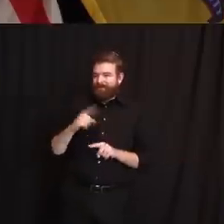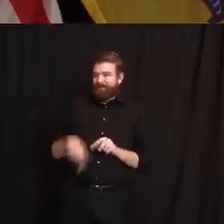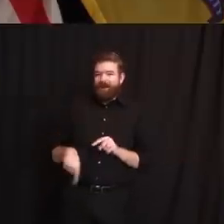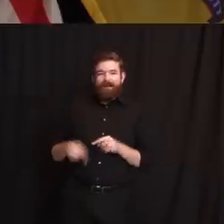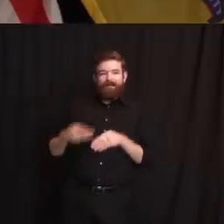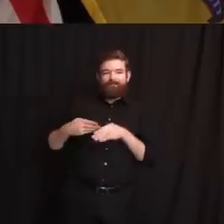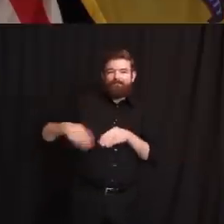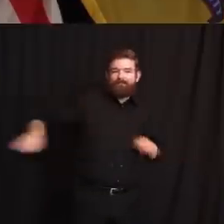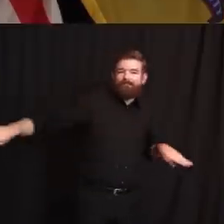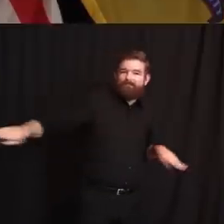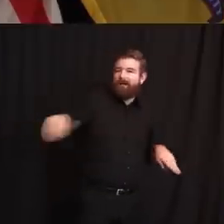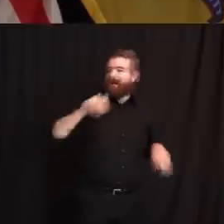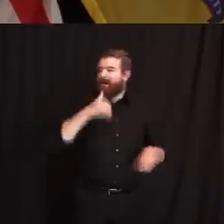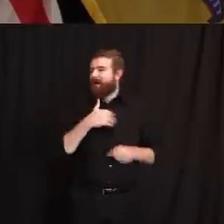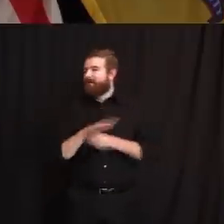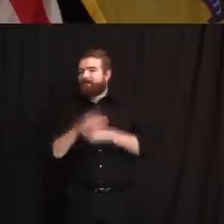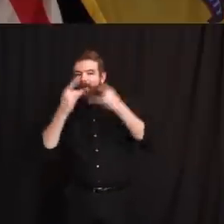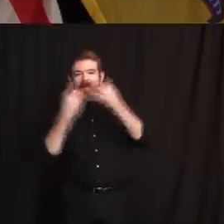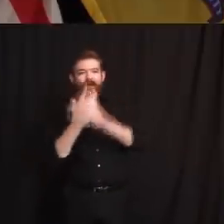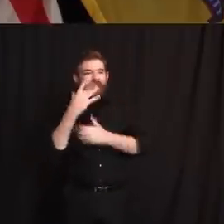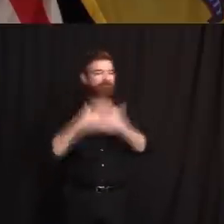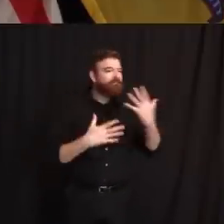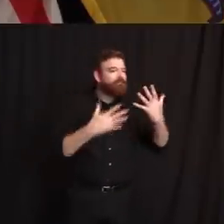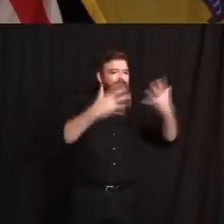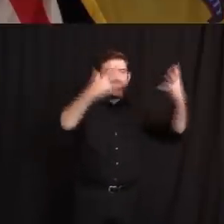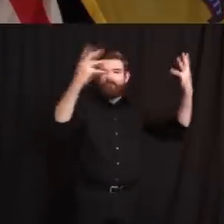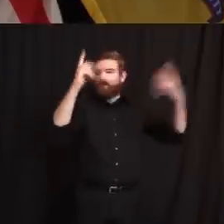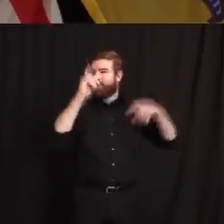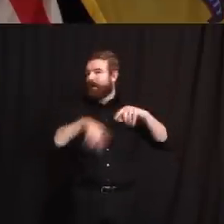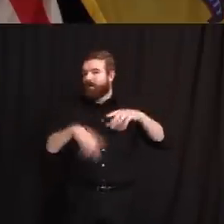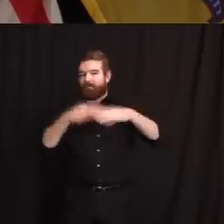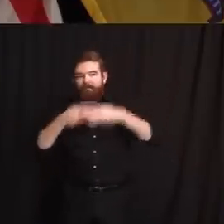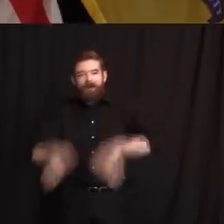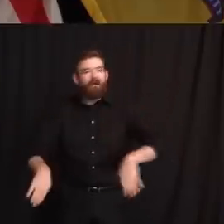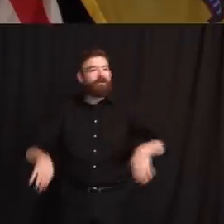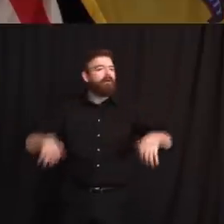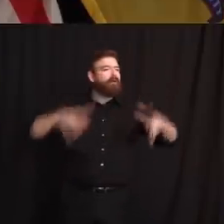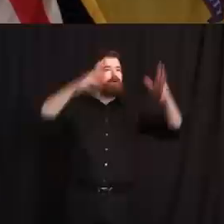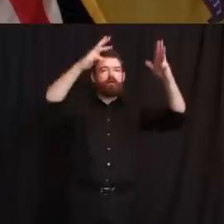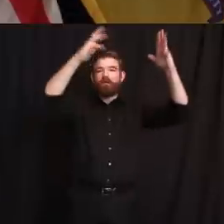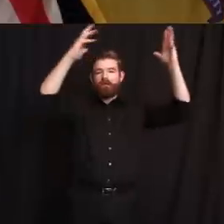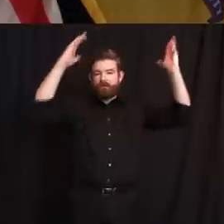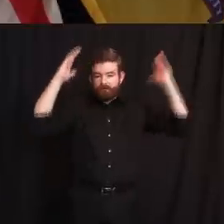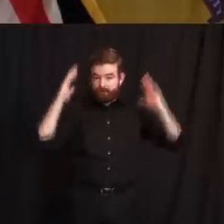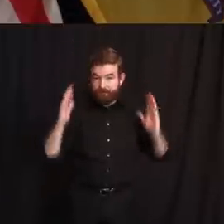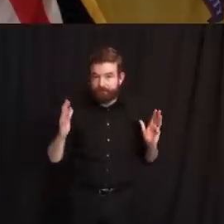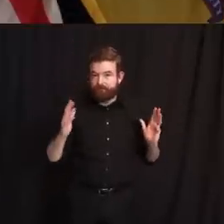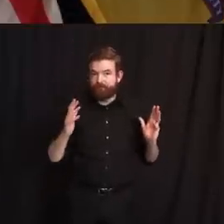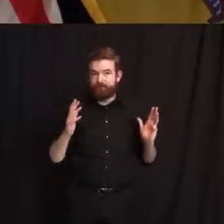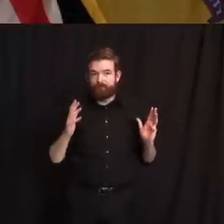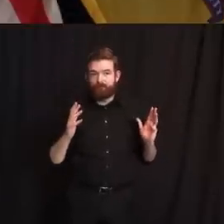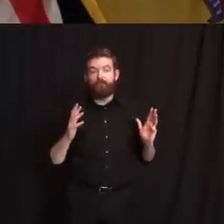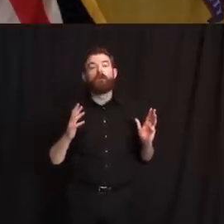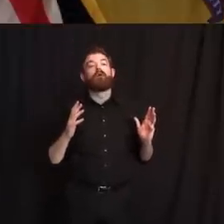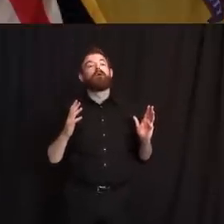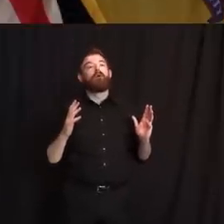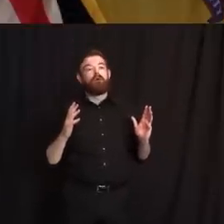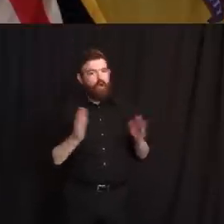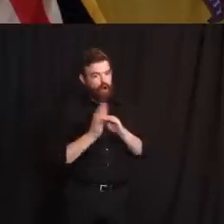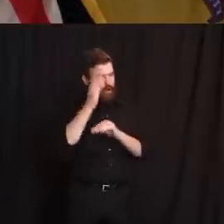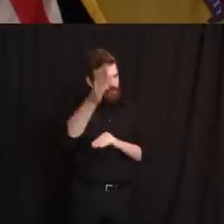PPE. They couldn't cohort their physical plant capacity, did not allow them to cohort. Over 200.